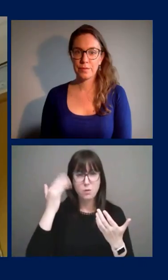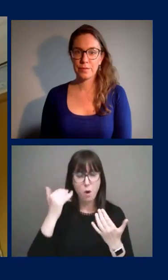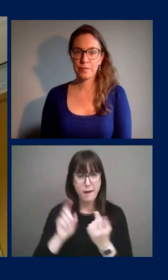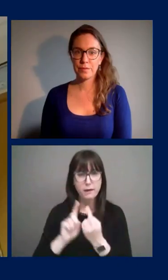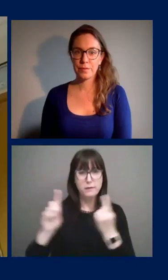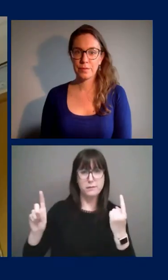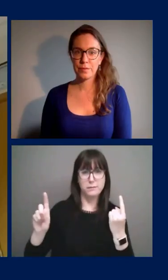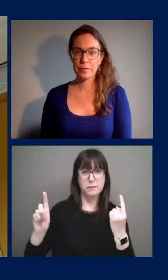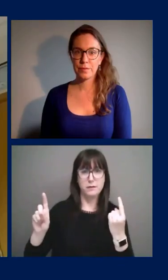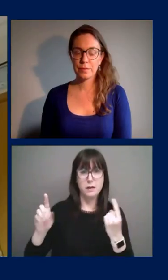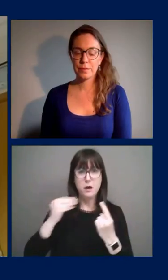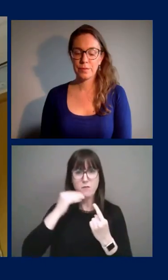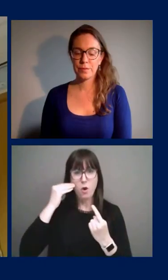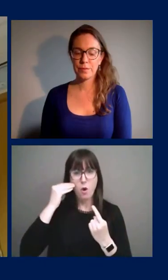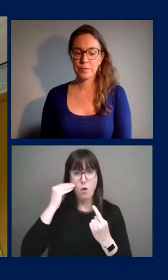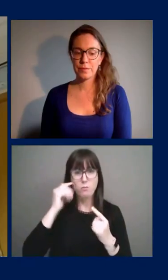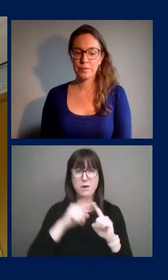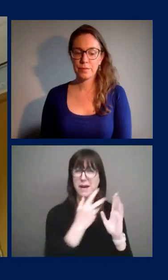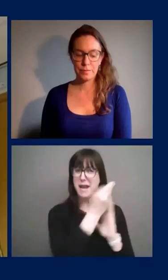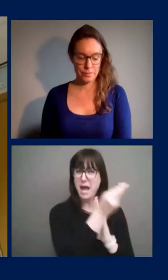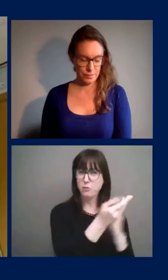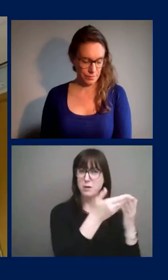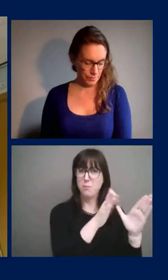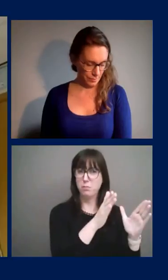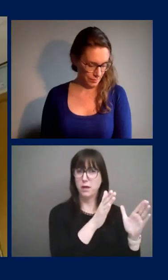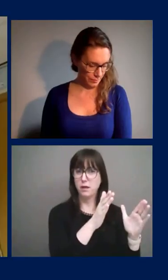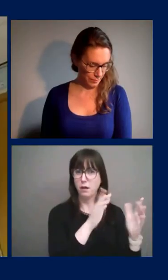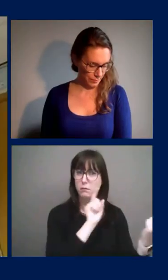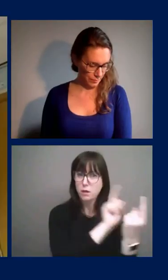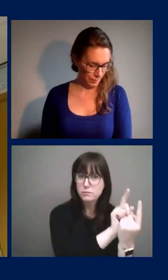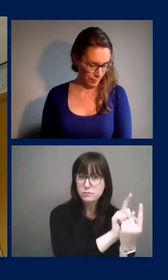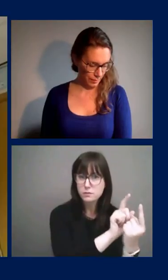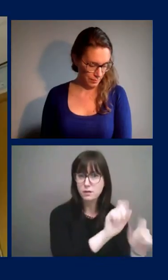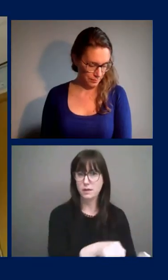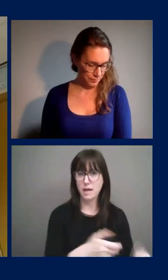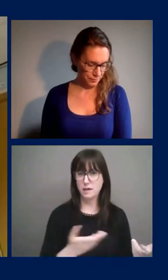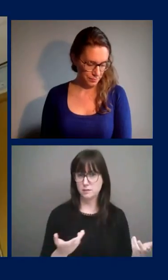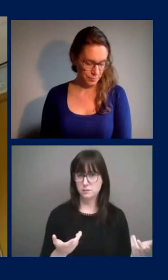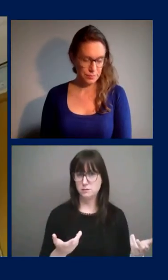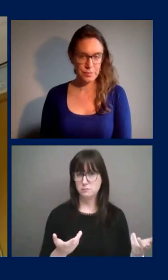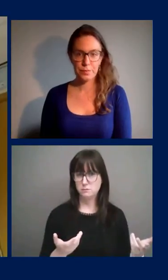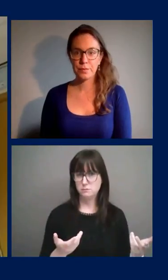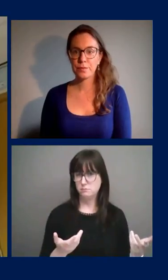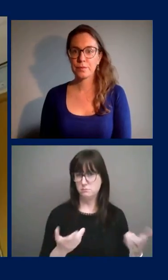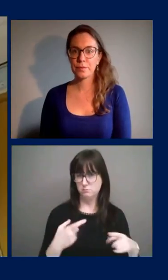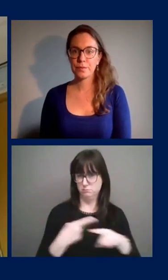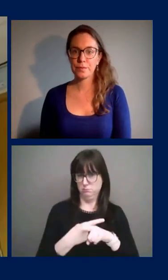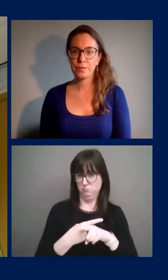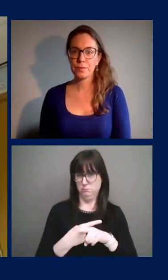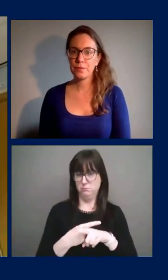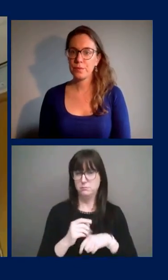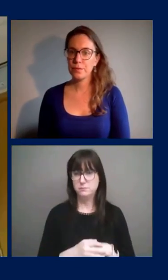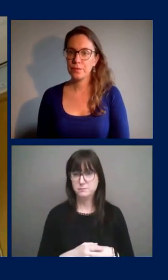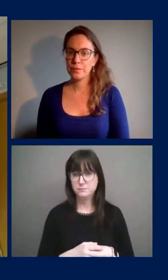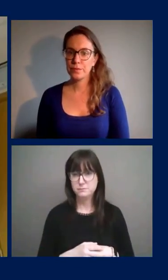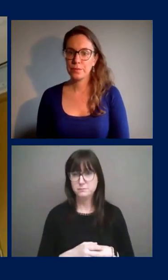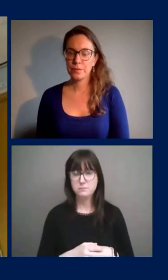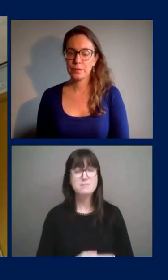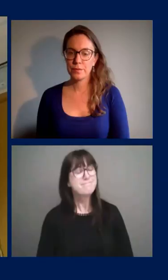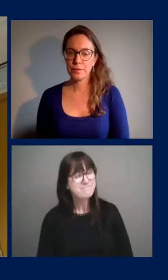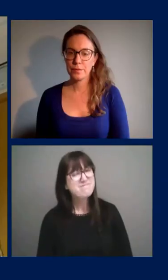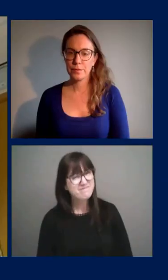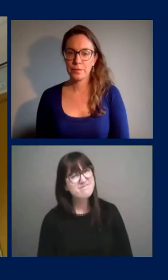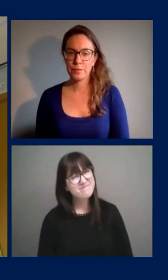in our home, but I can still go to a store and go places where there's other people? Yeah, I appreciate that